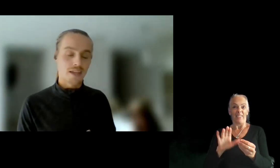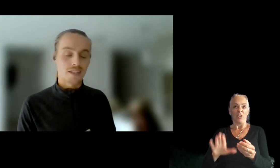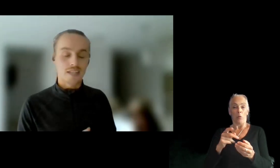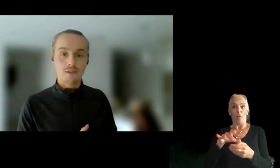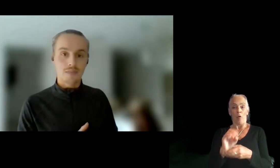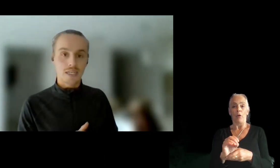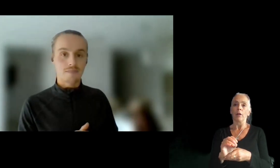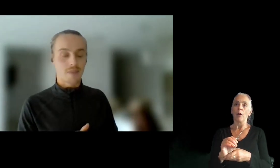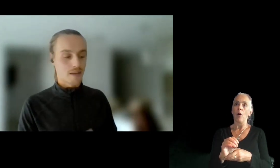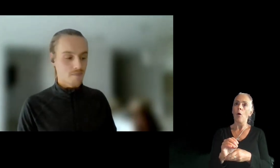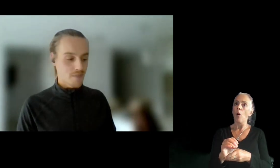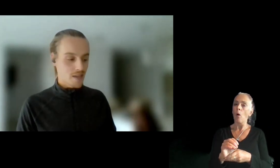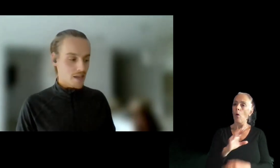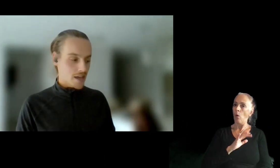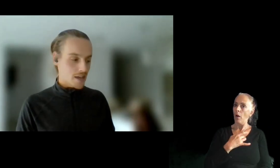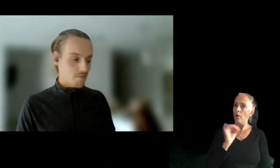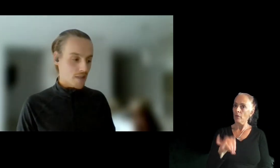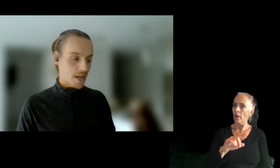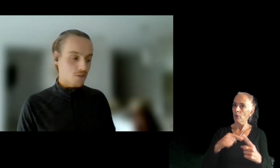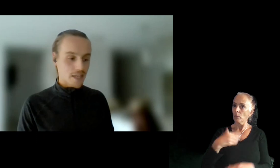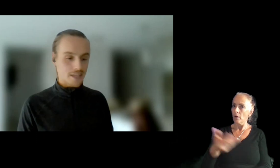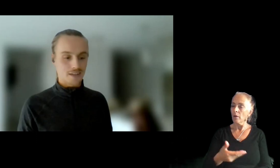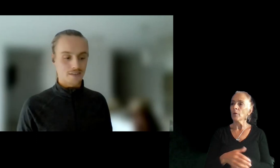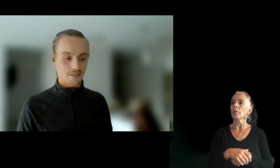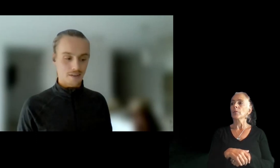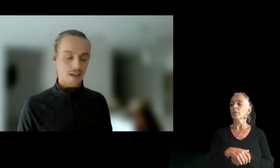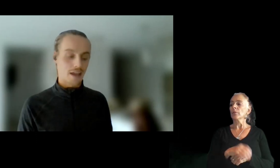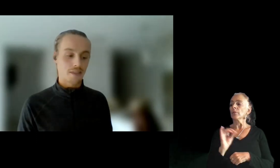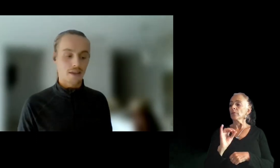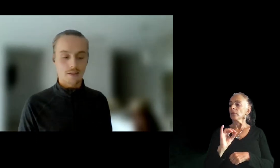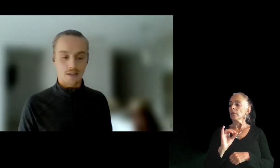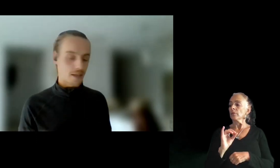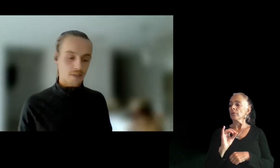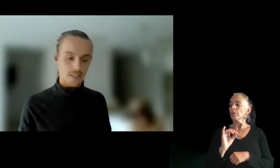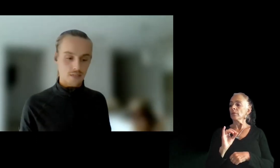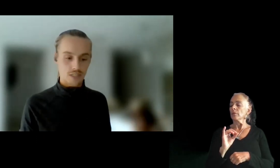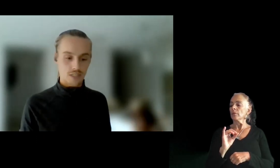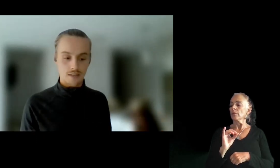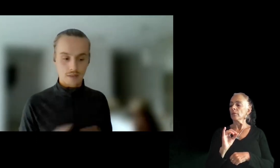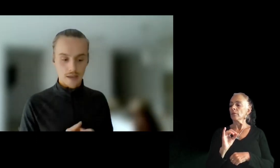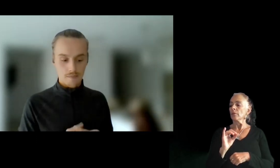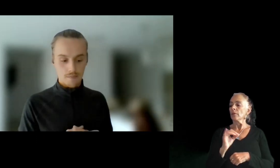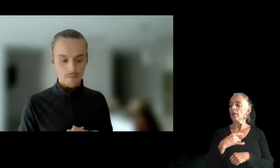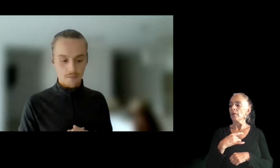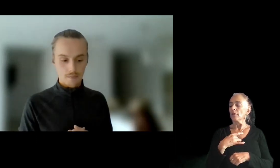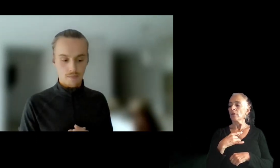think that that can stand out to me. And I do like, I think it's interesting